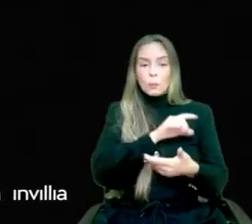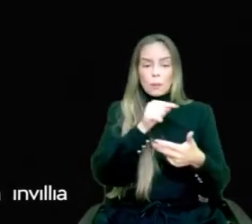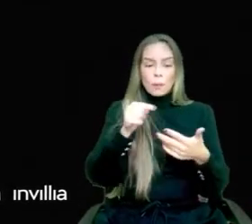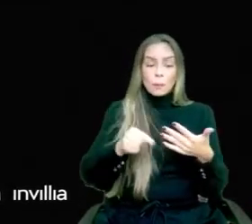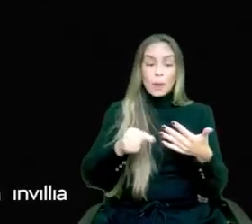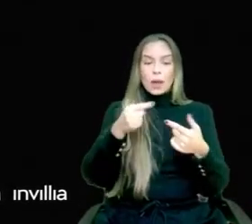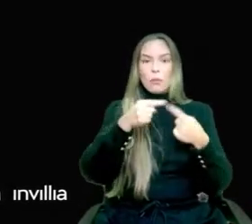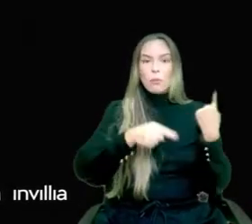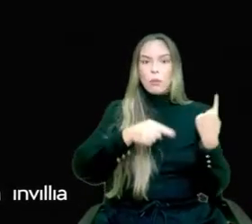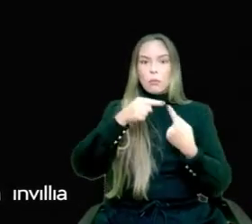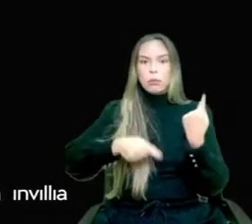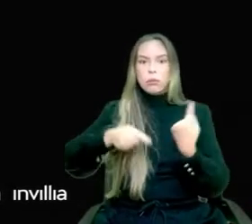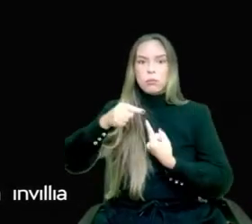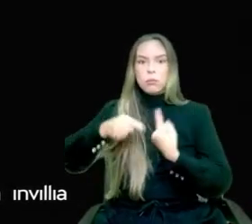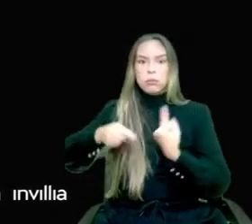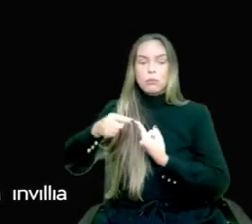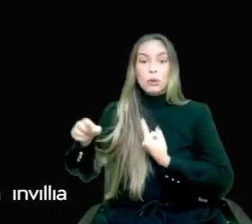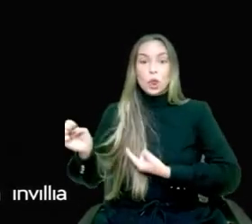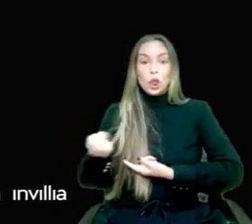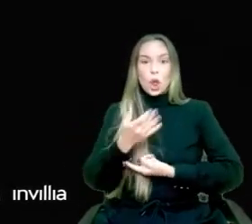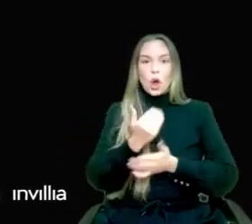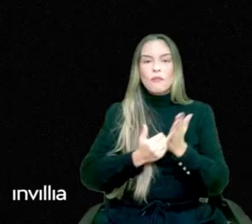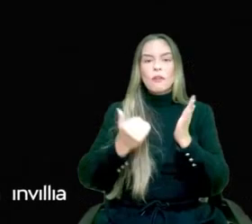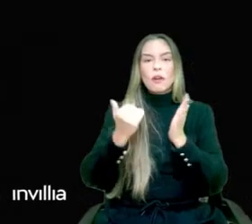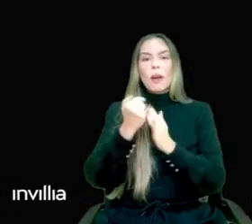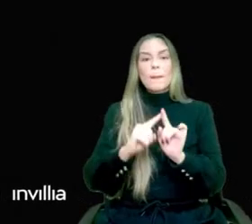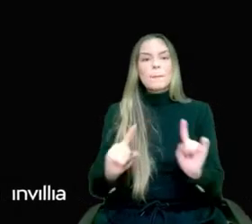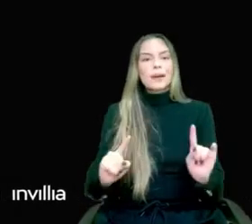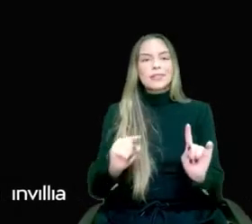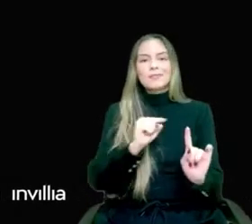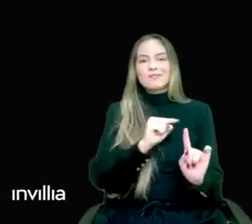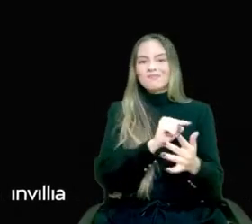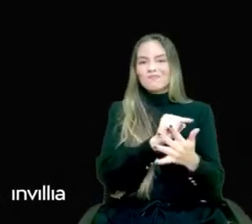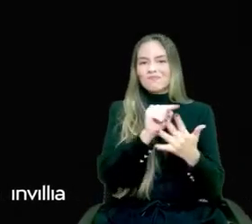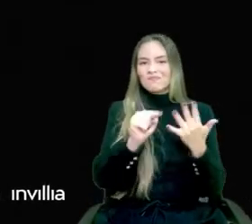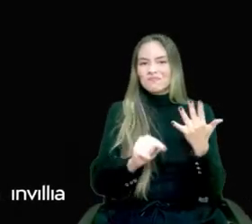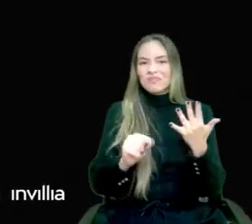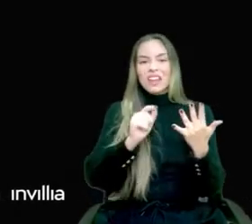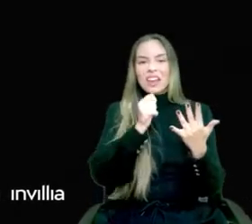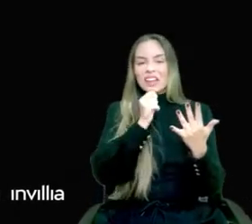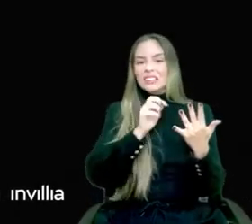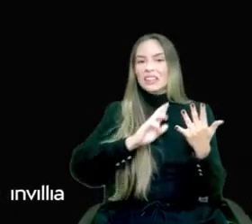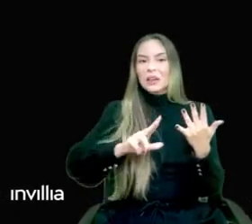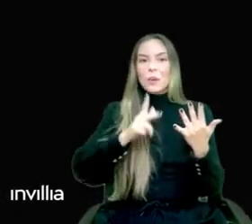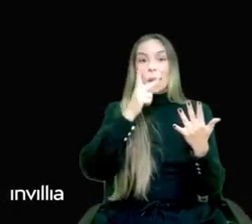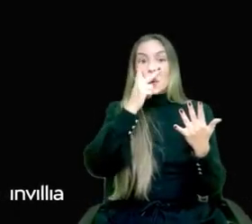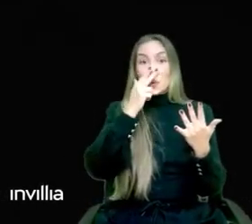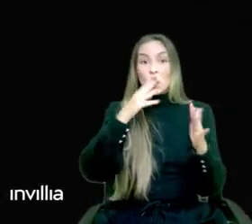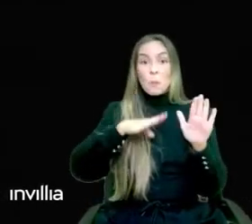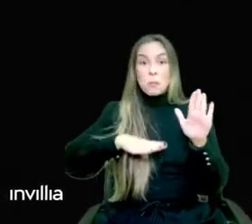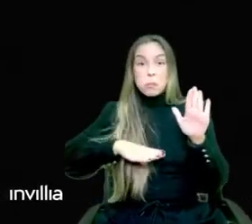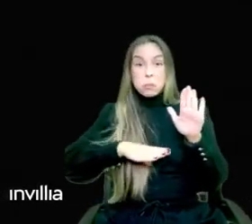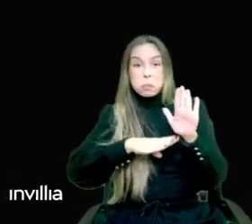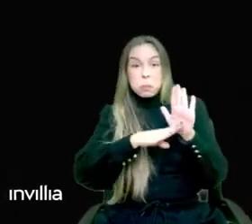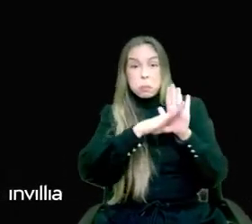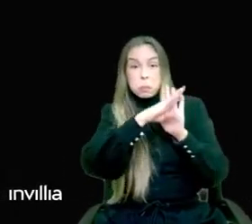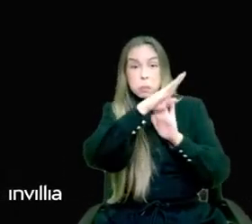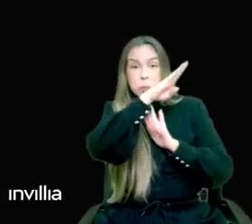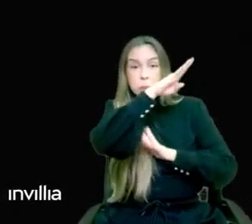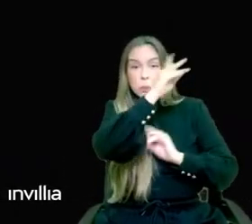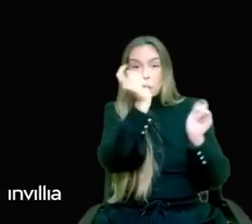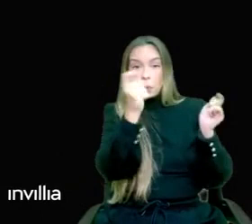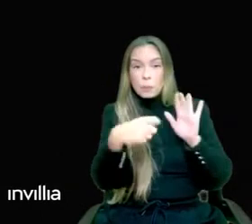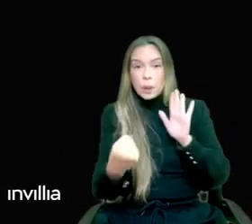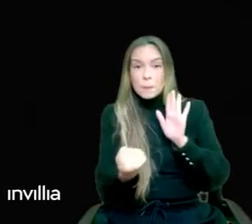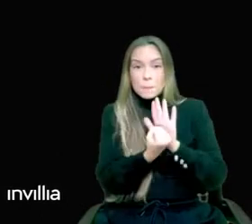But none of them had the exponential impact in human productivity